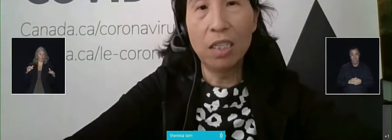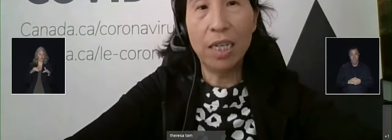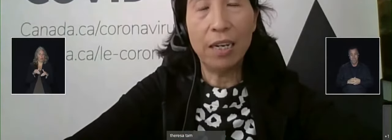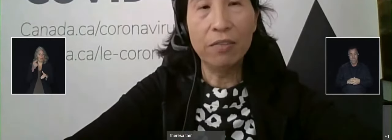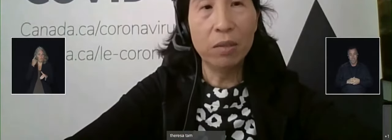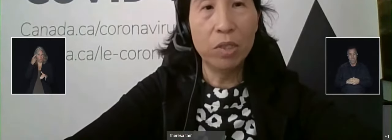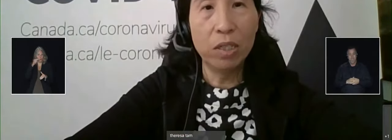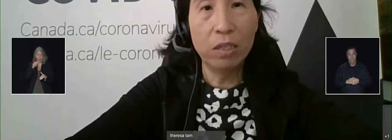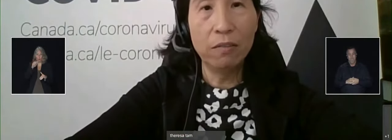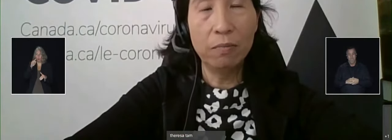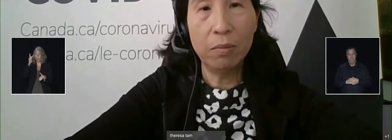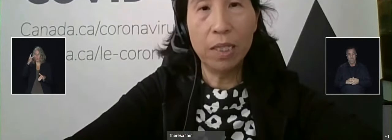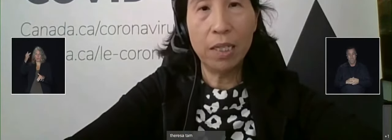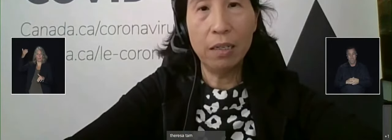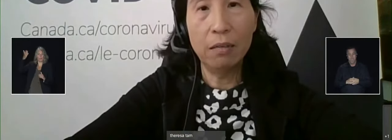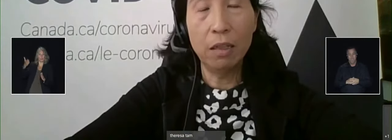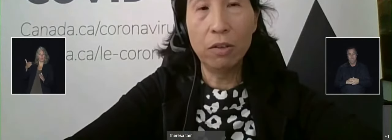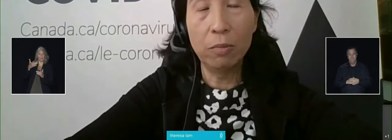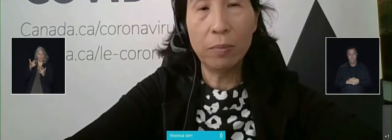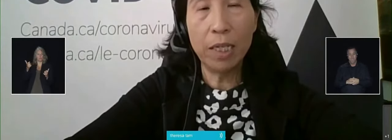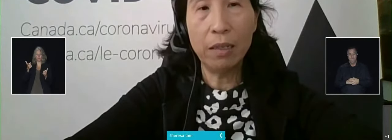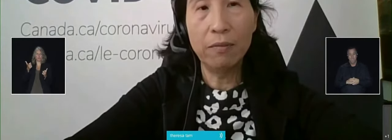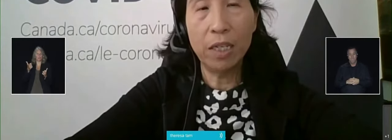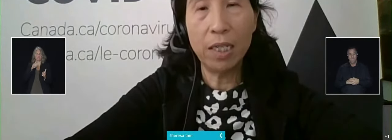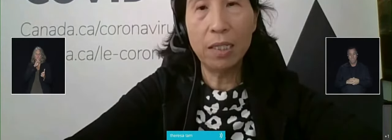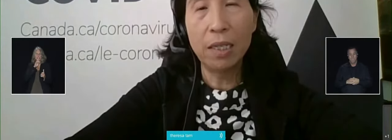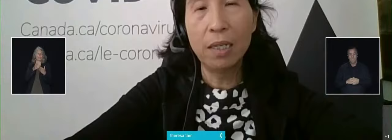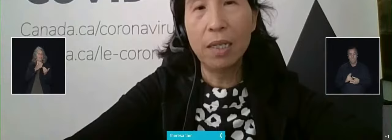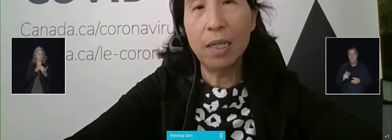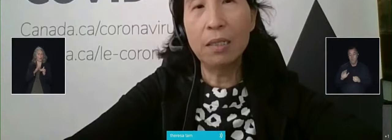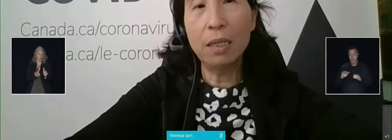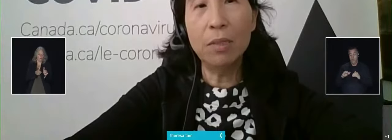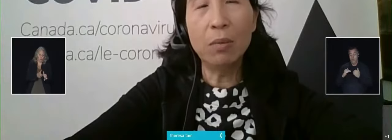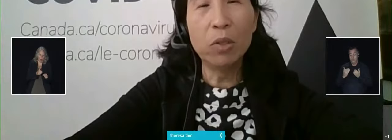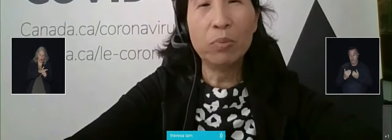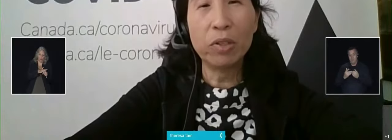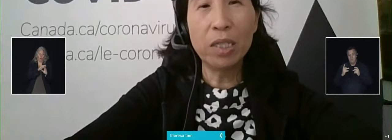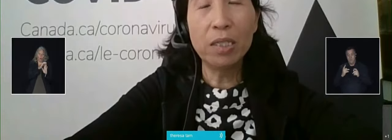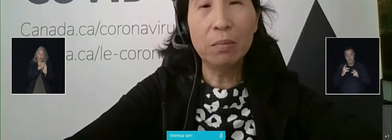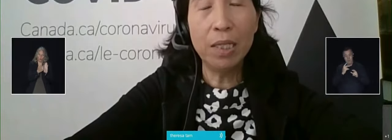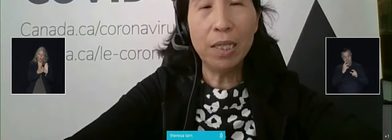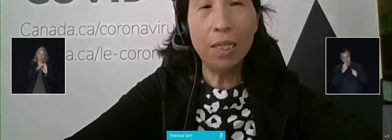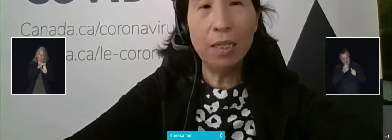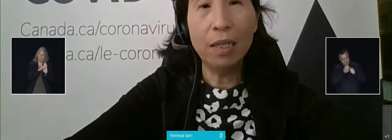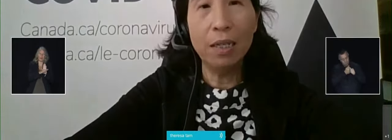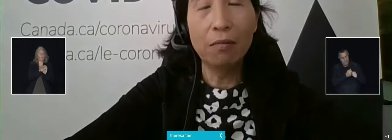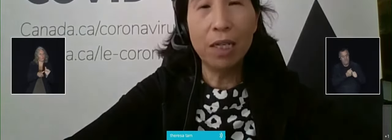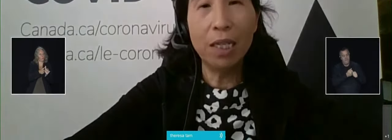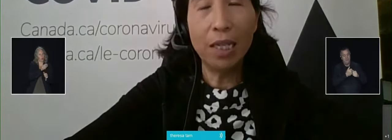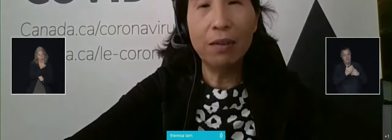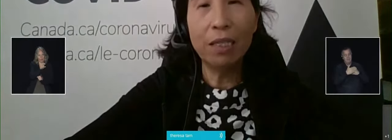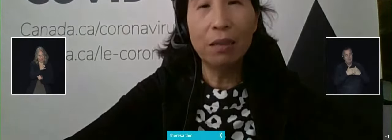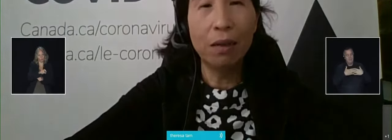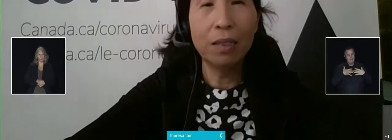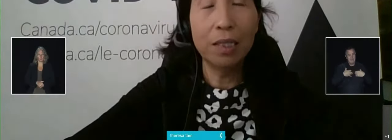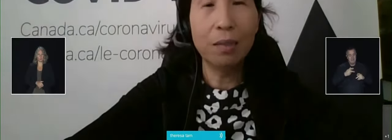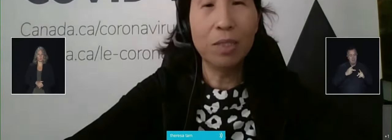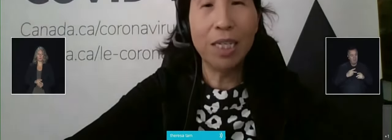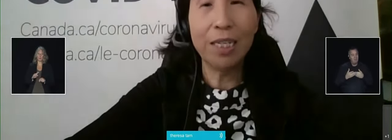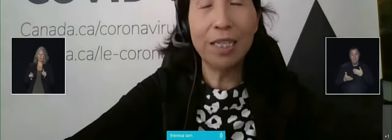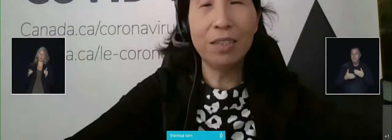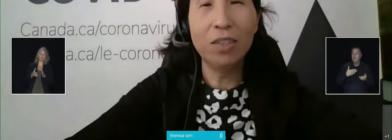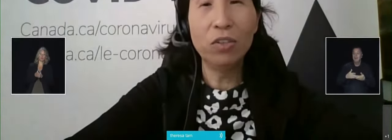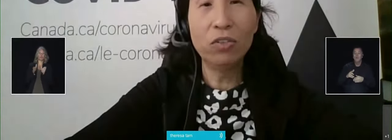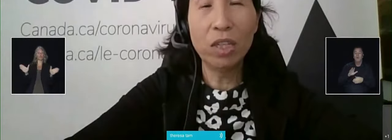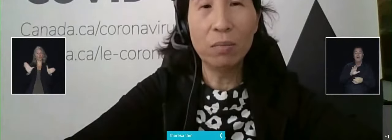you have to observe public health, local public health advice. At the same time, more broadly speaking, I think right now is not the